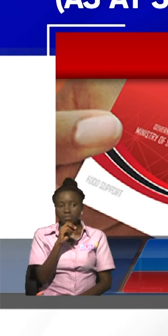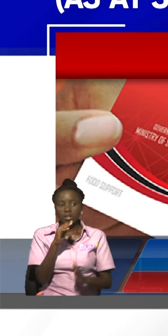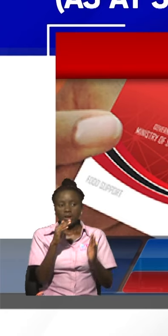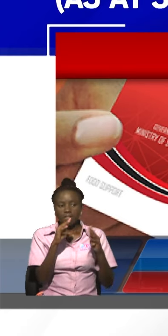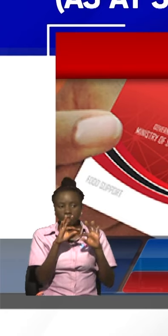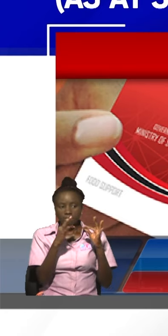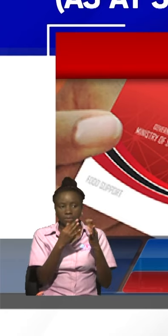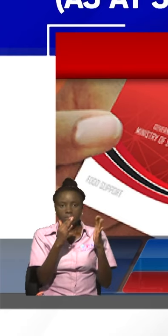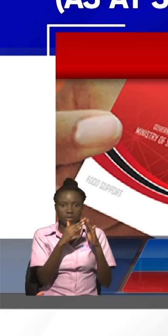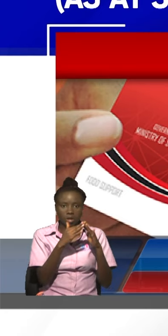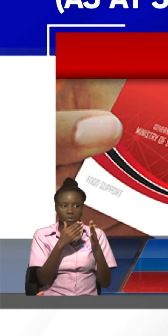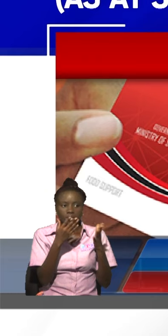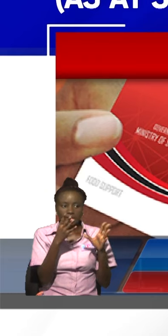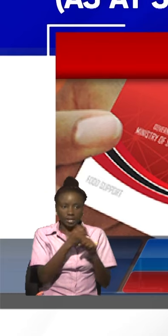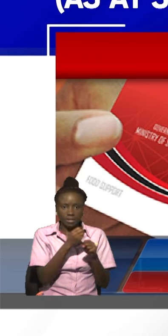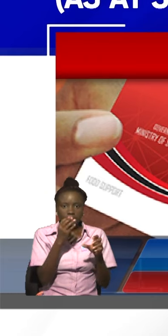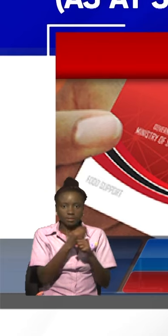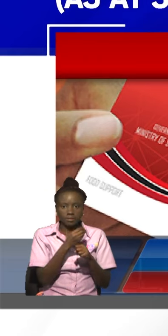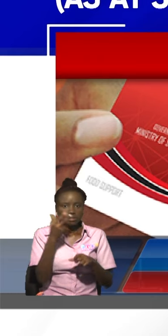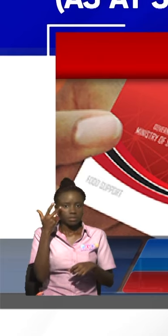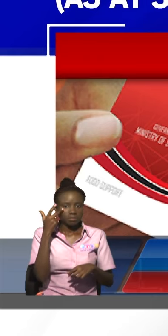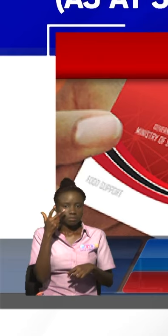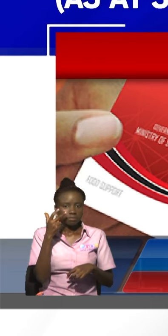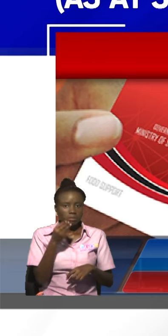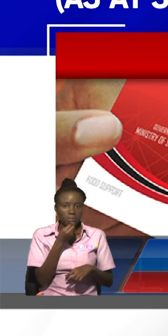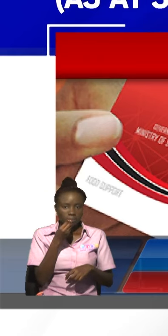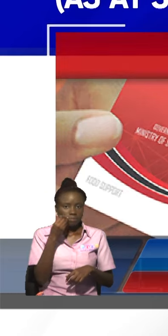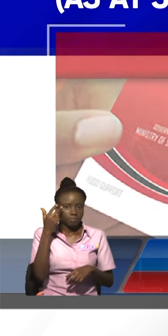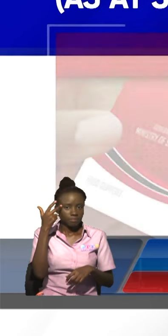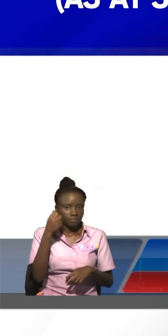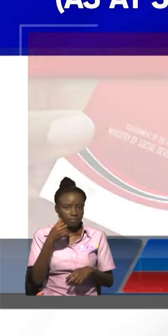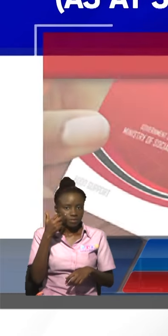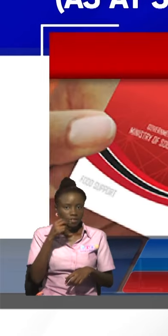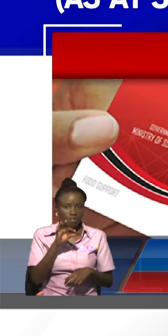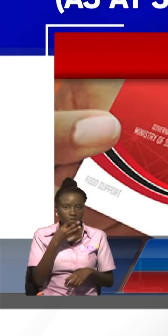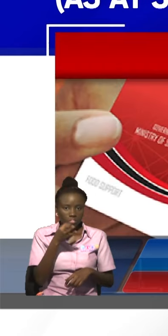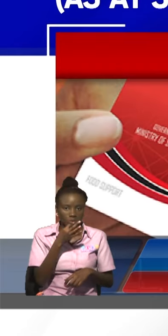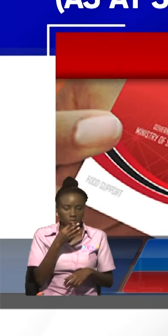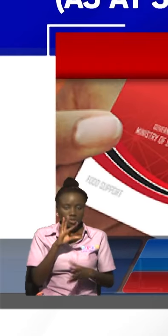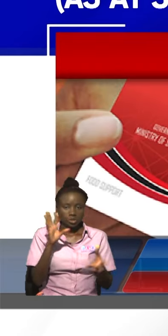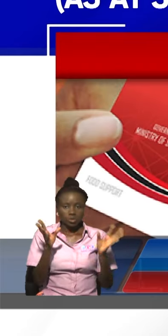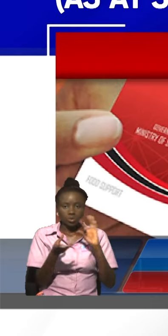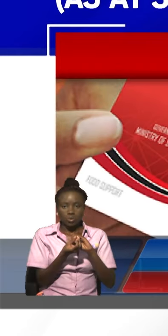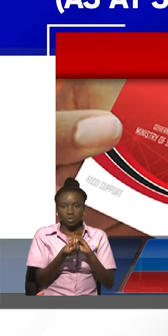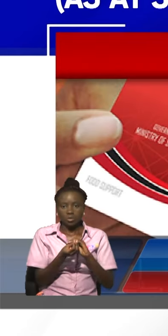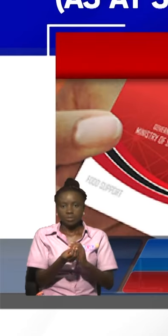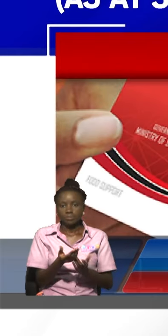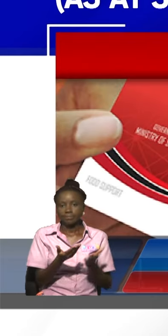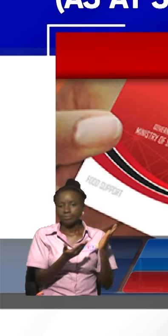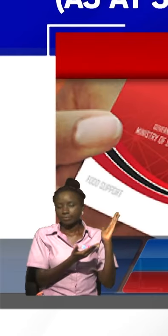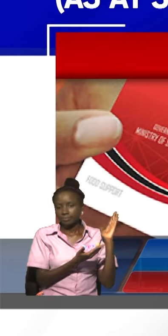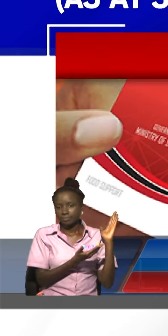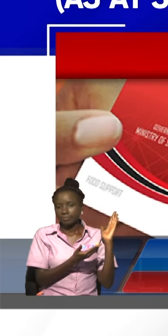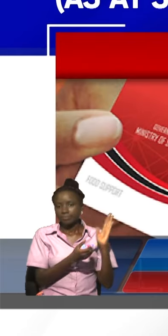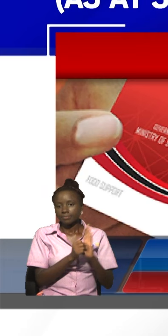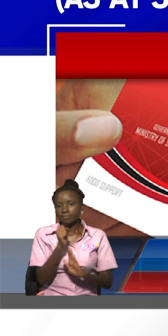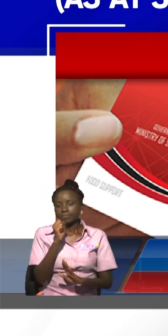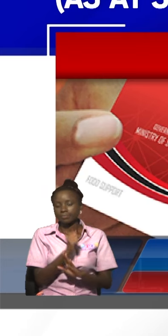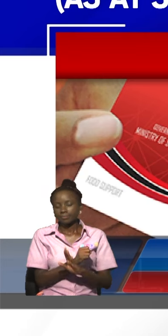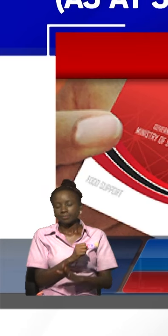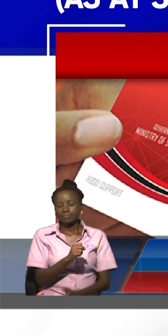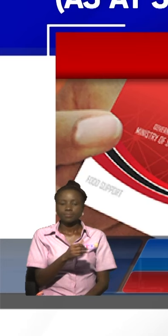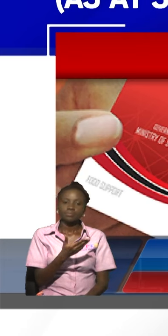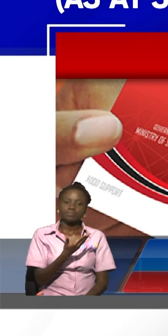households or clients receiving food support. The total expenditure on food support grants as of September 2023